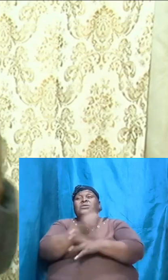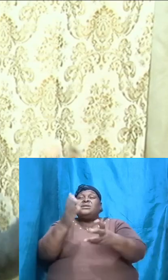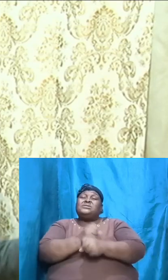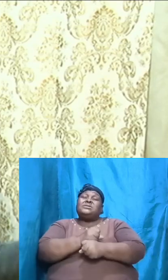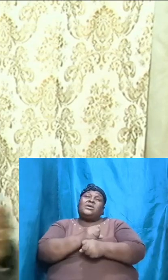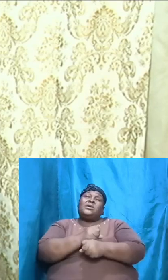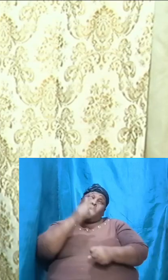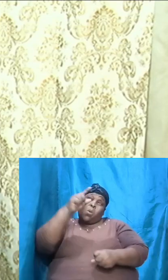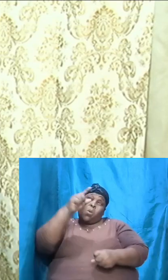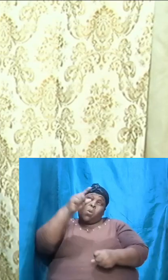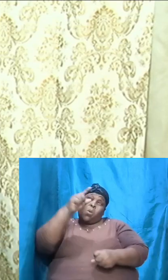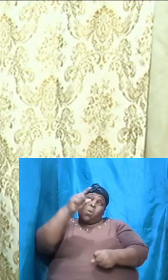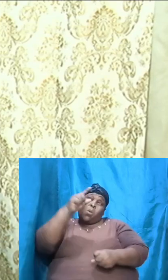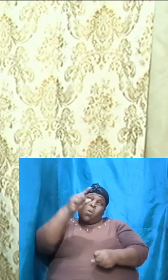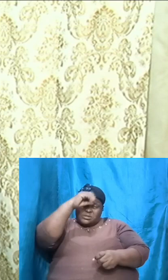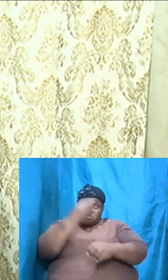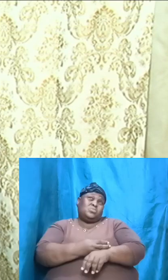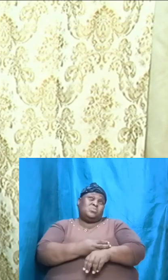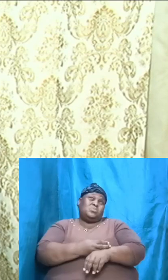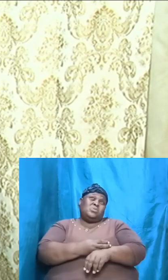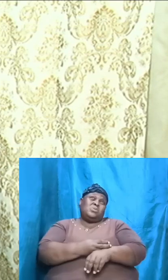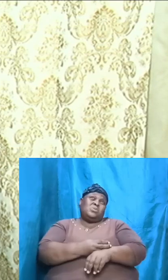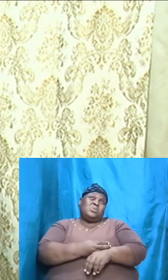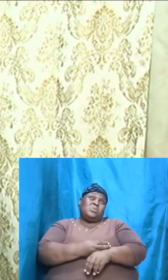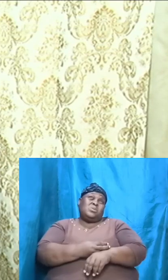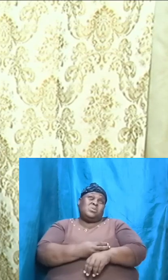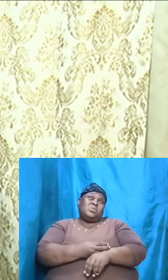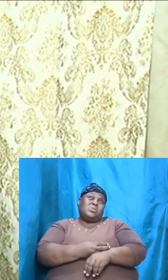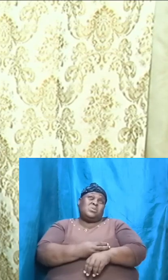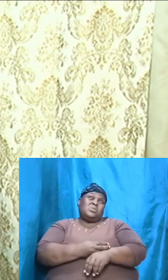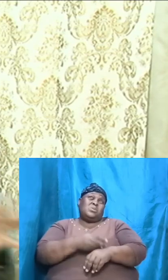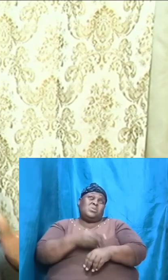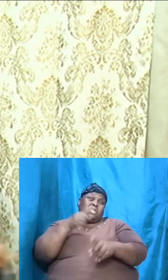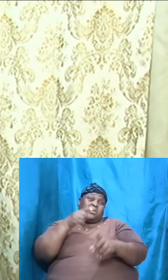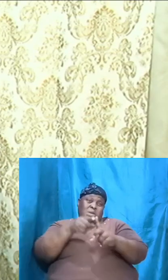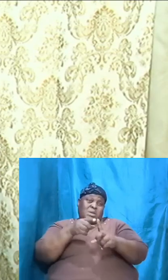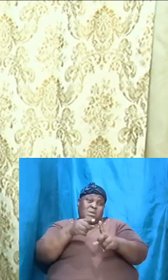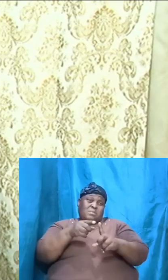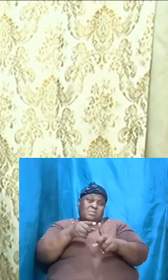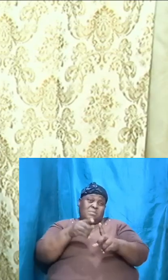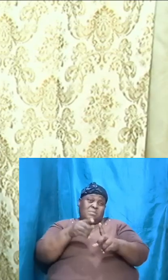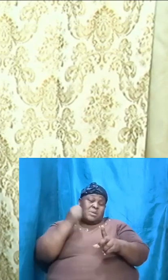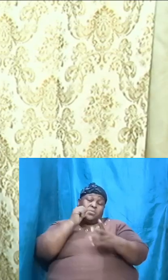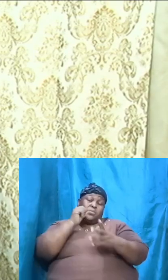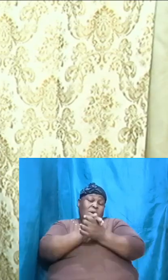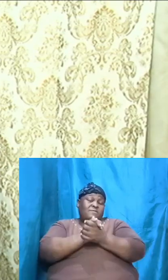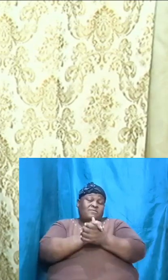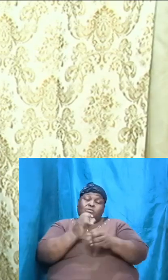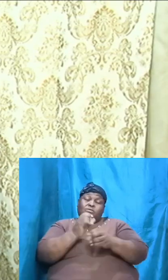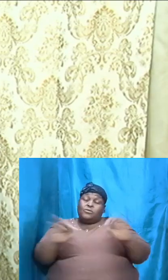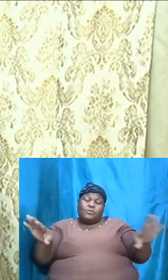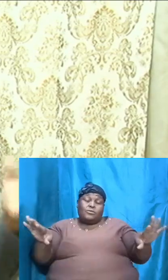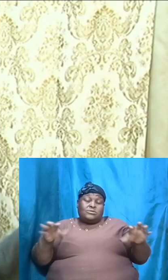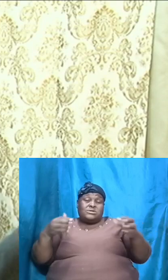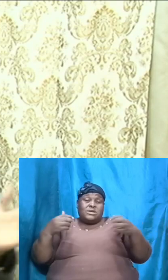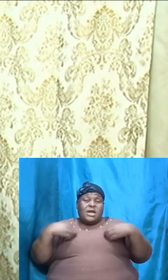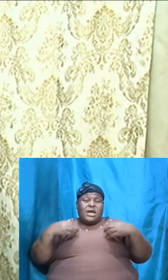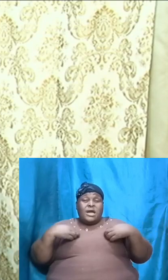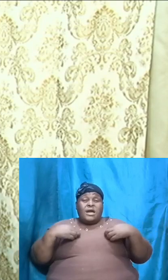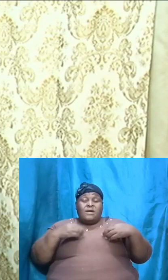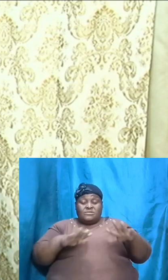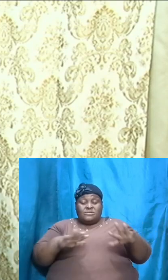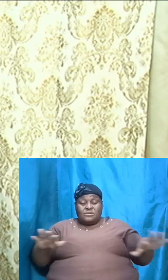he could not have children himself and Sarah she was barren they couldn't have children and at 80